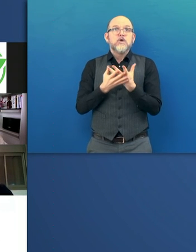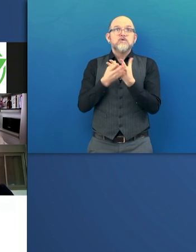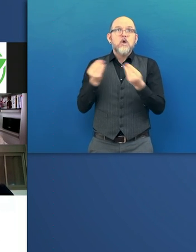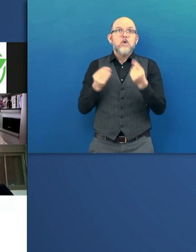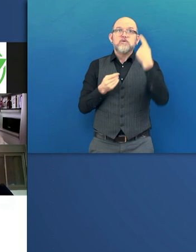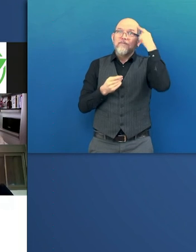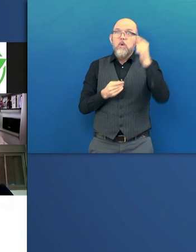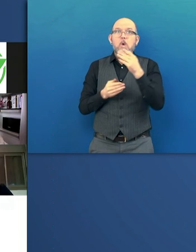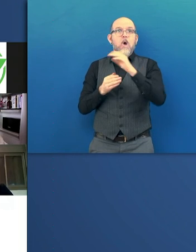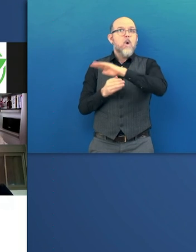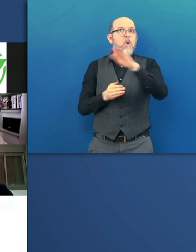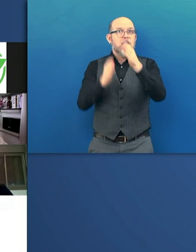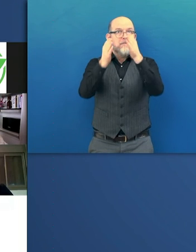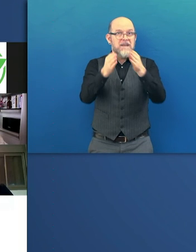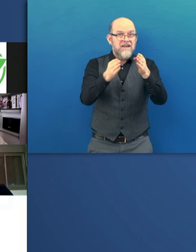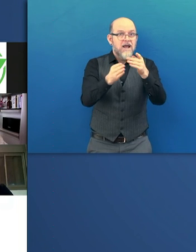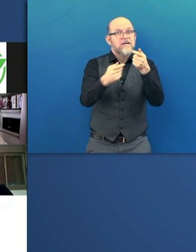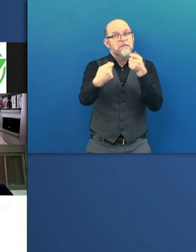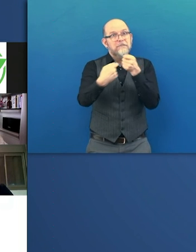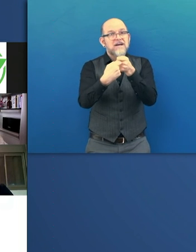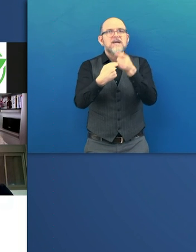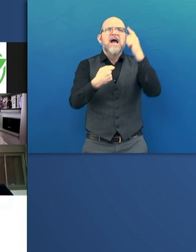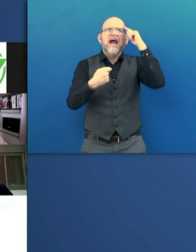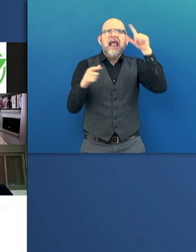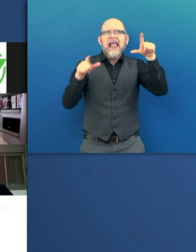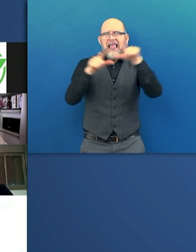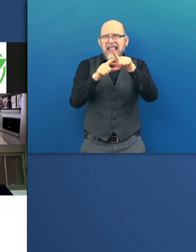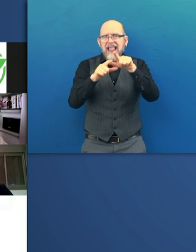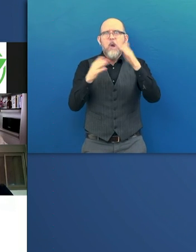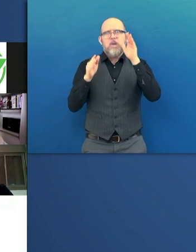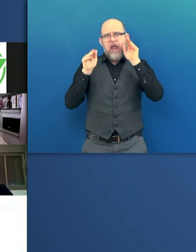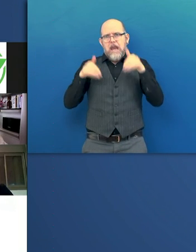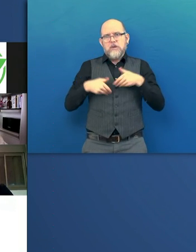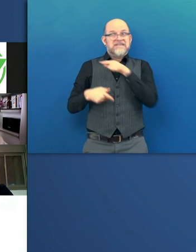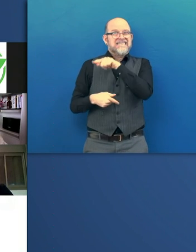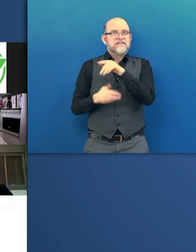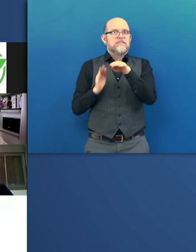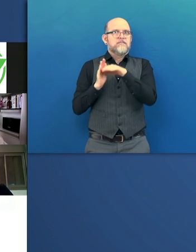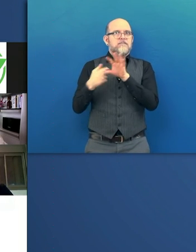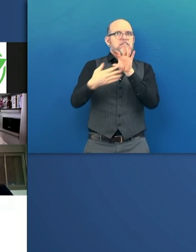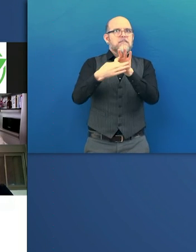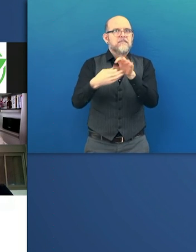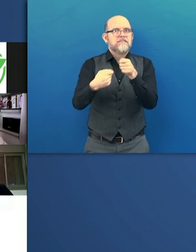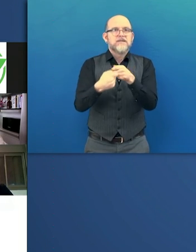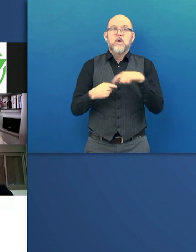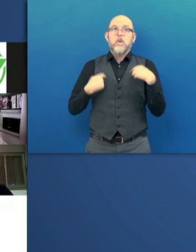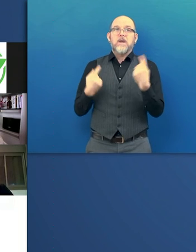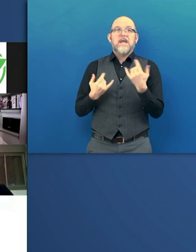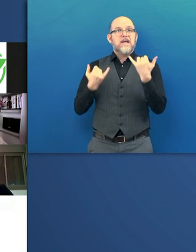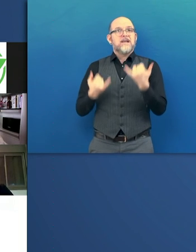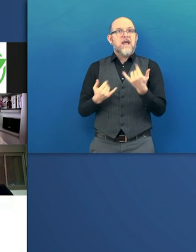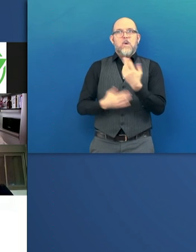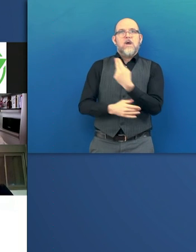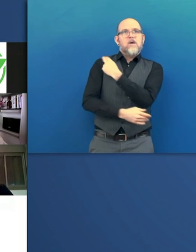especially for dyslexia and autism. So we are now doing a clinical trial for autism